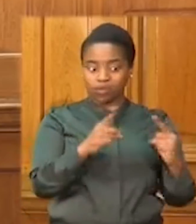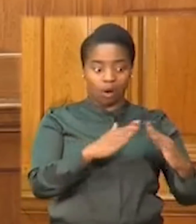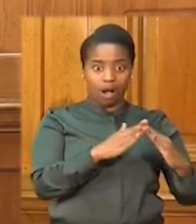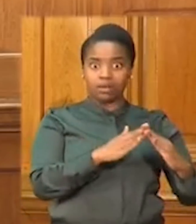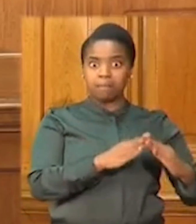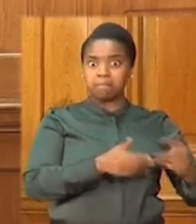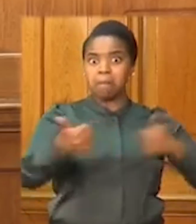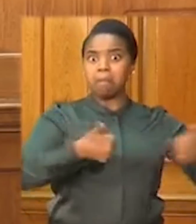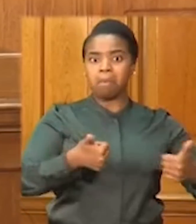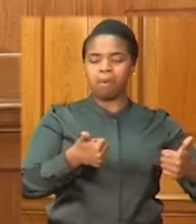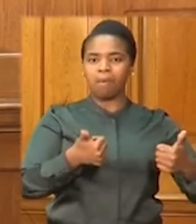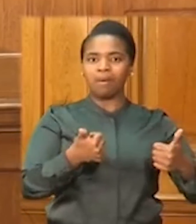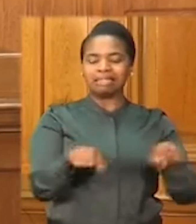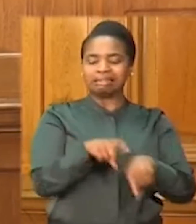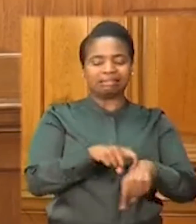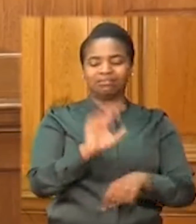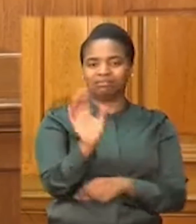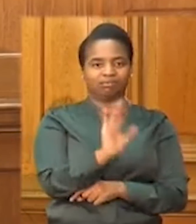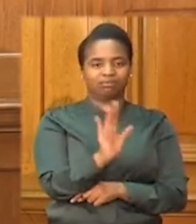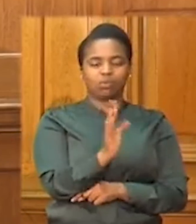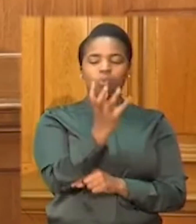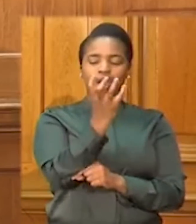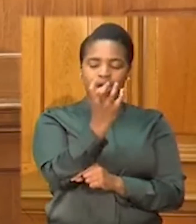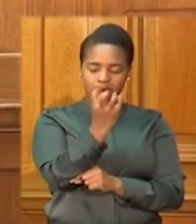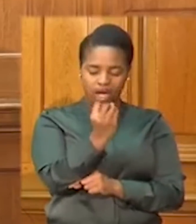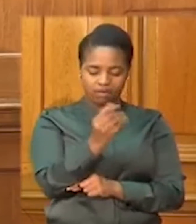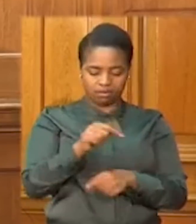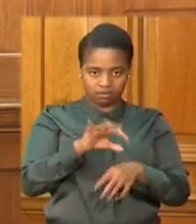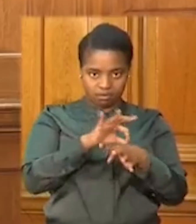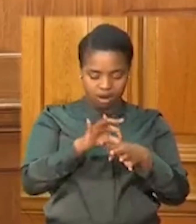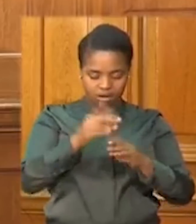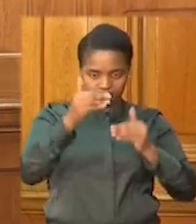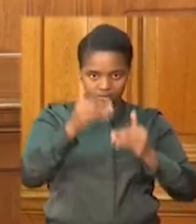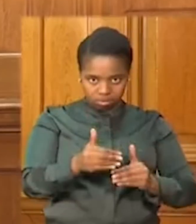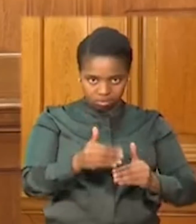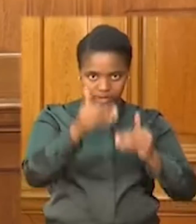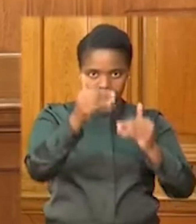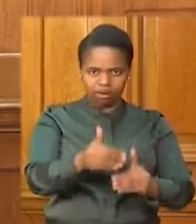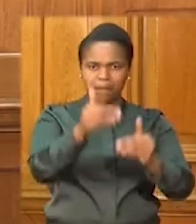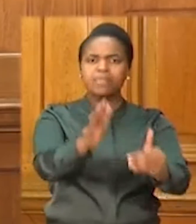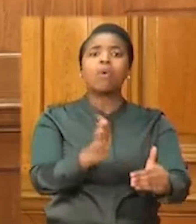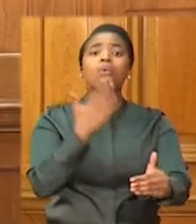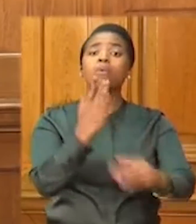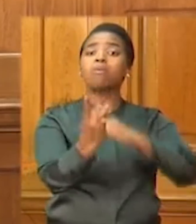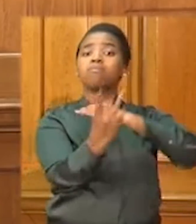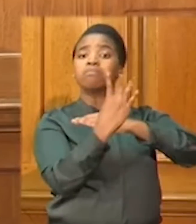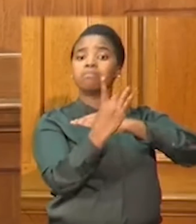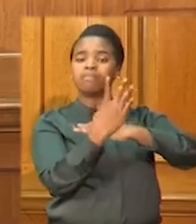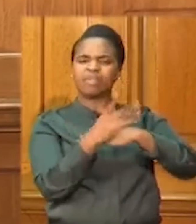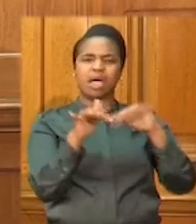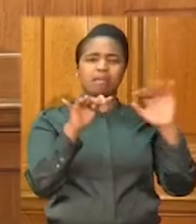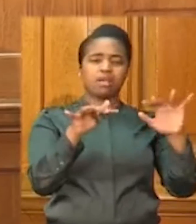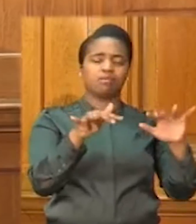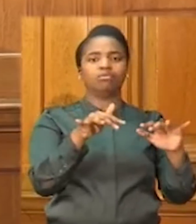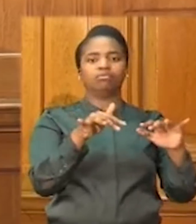We will therefore follow a phased approach guided by the best available scientific